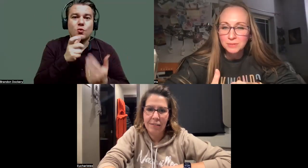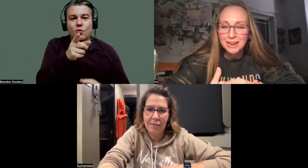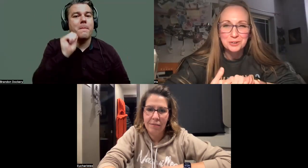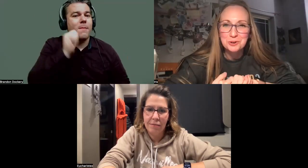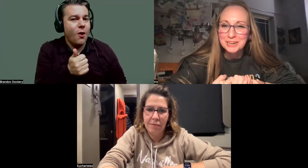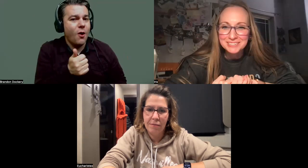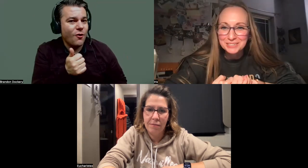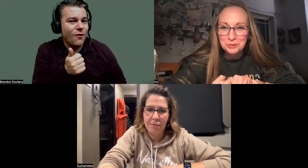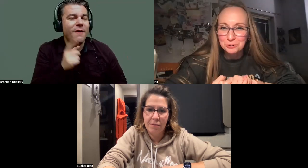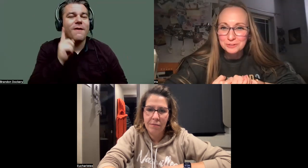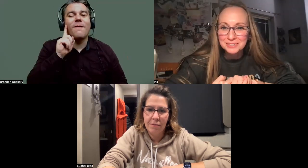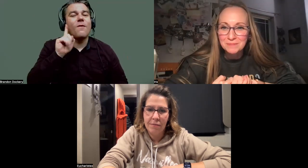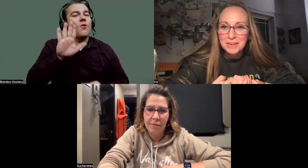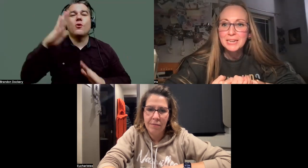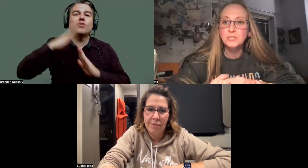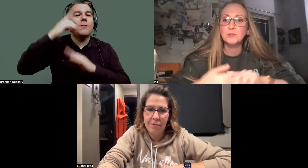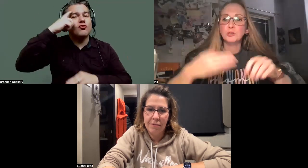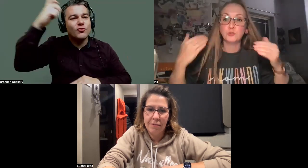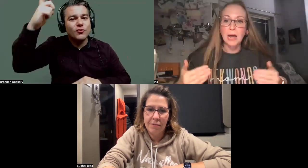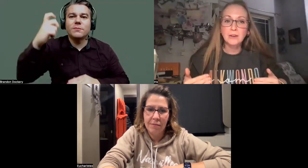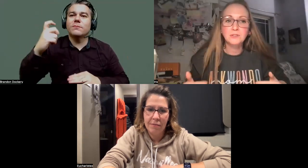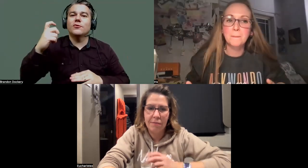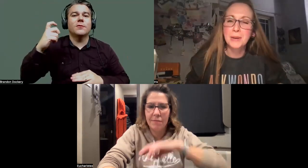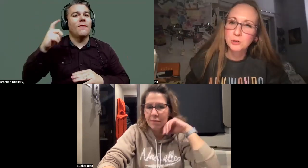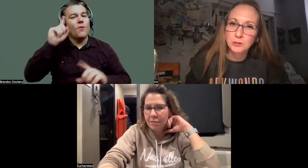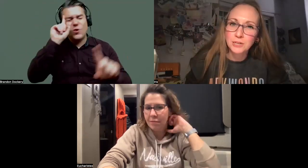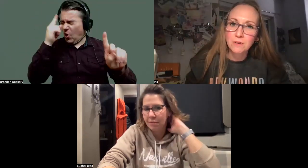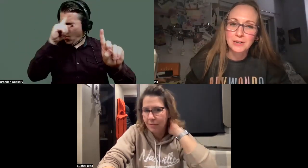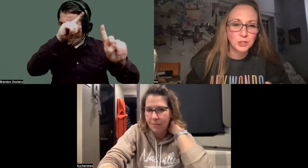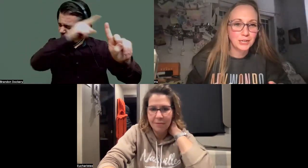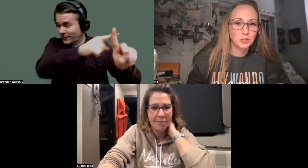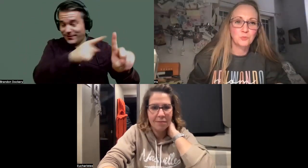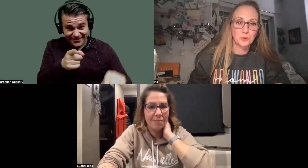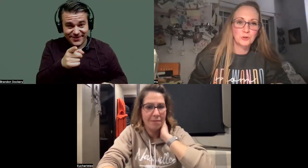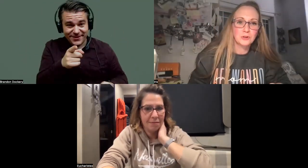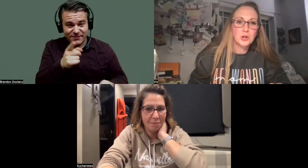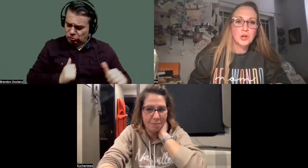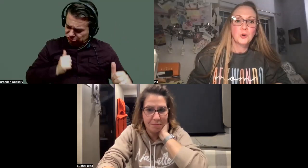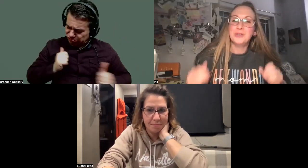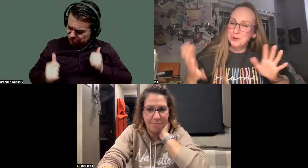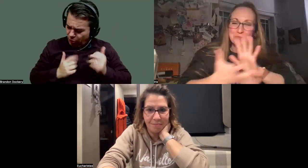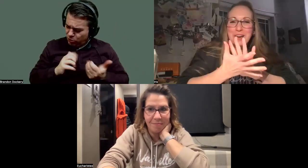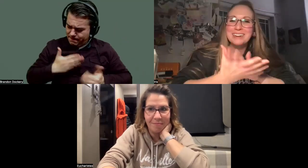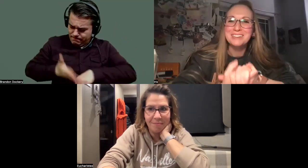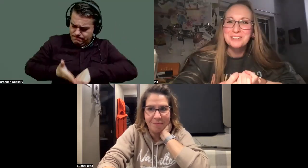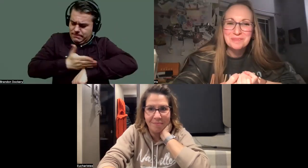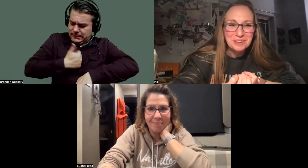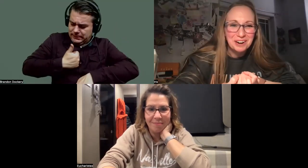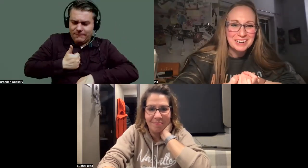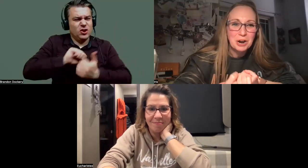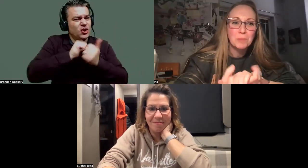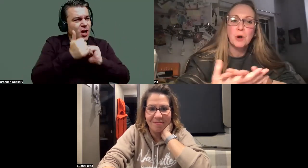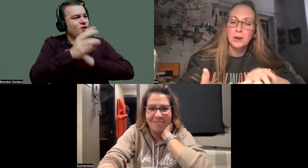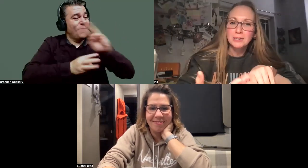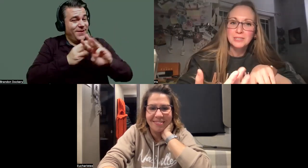dreams and your craziest goals. It's for your drive to better yourself and change the world. We know you've got it in you.